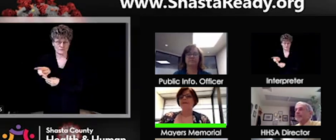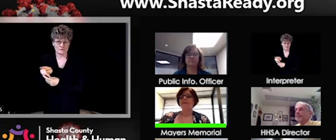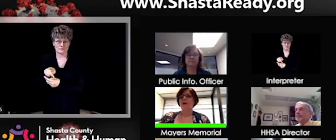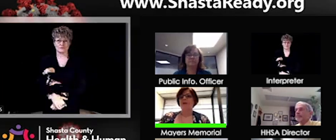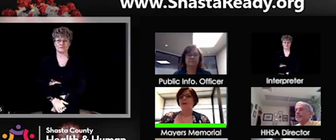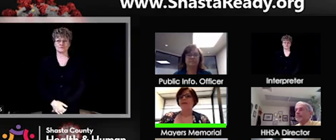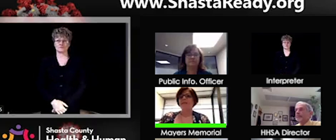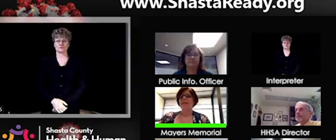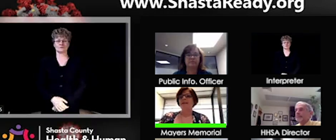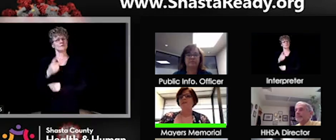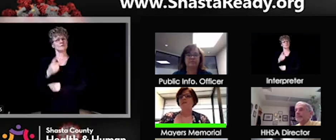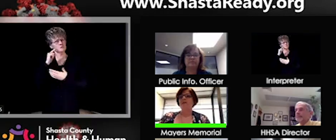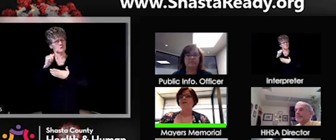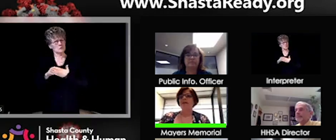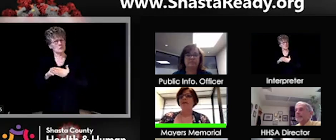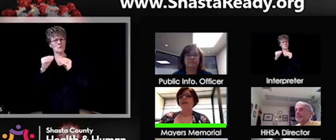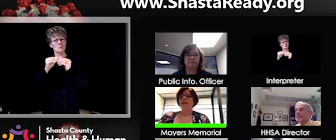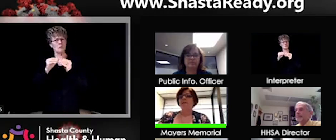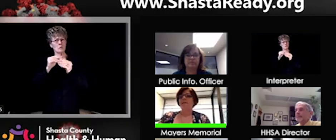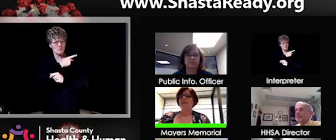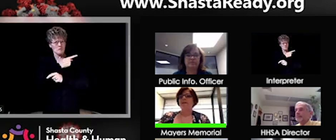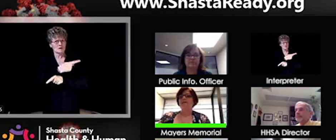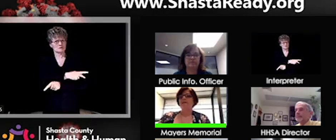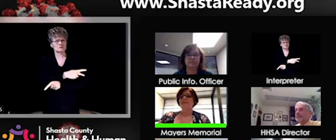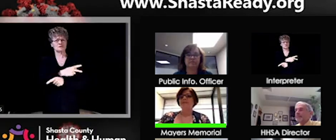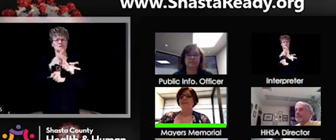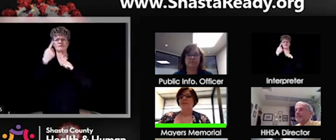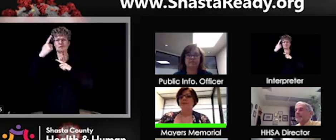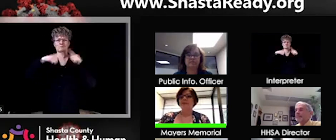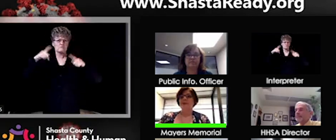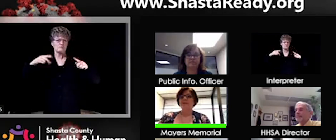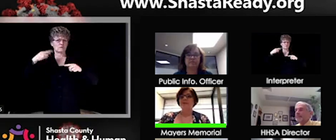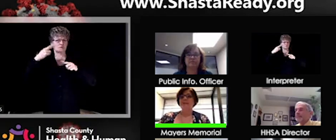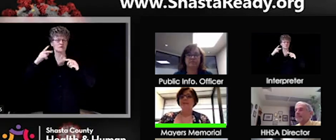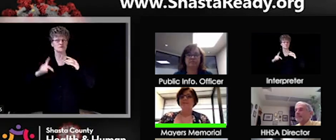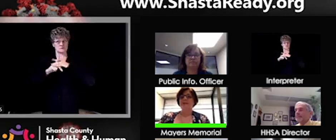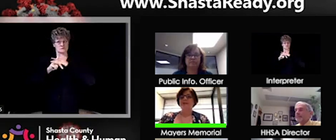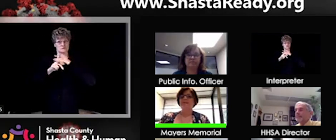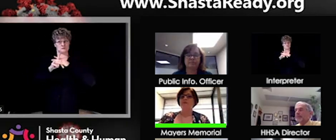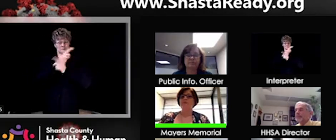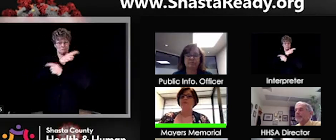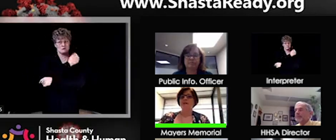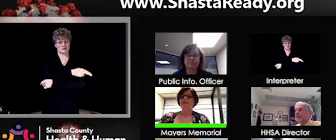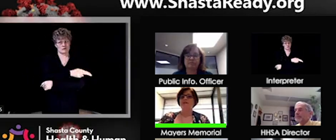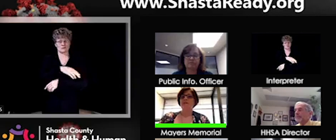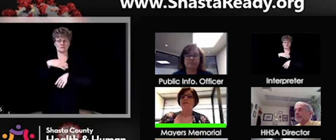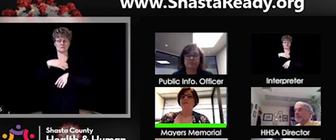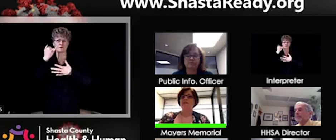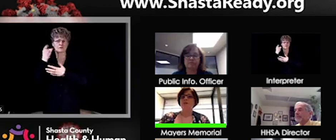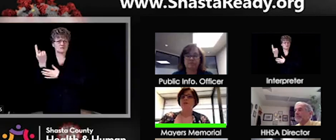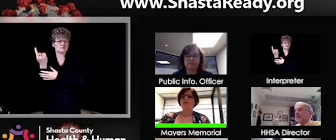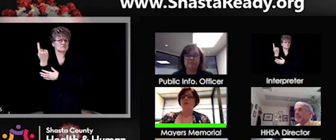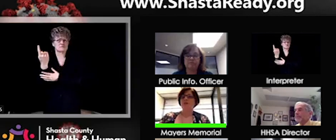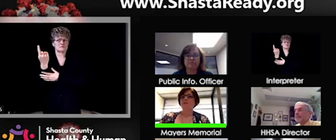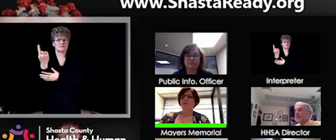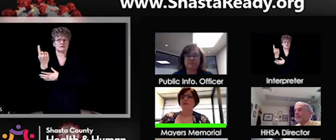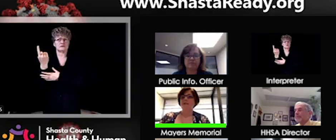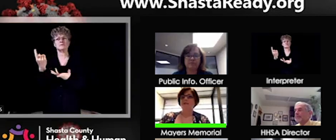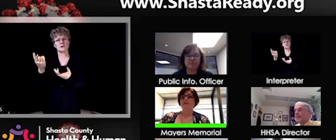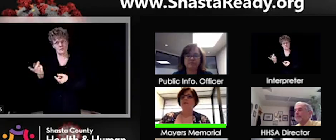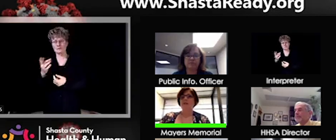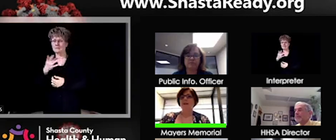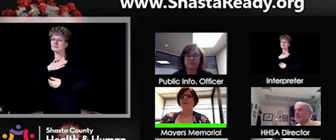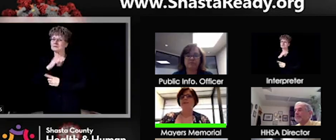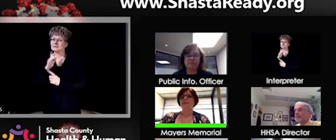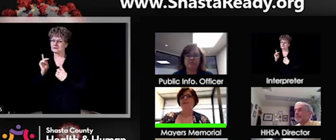there is some confidence in what we're doing, but just if there's something that you need to be seen for, make sure you do go to your